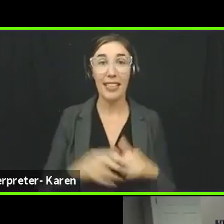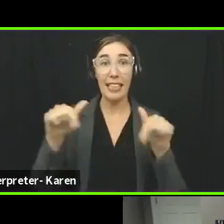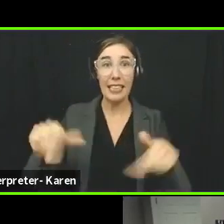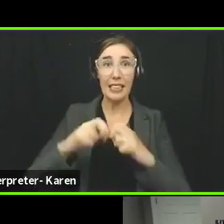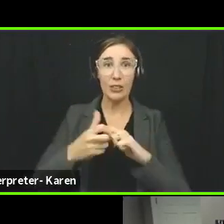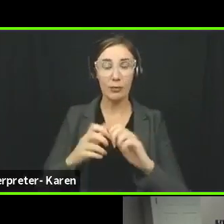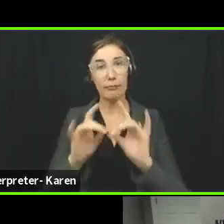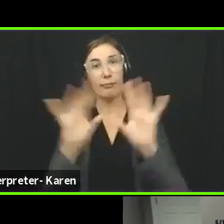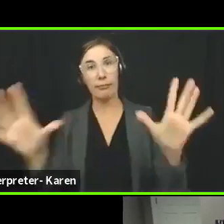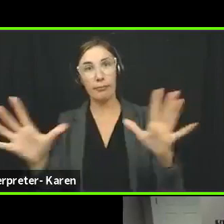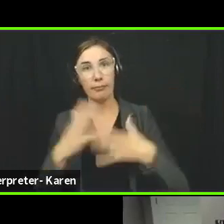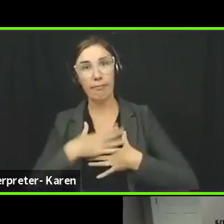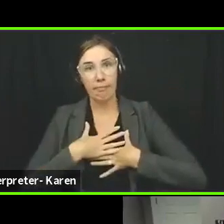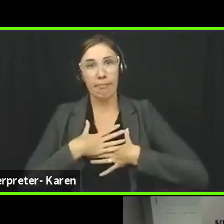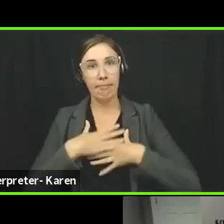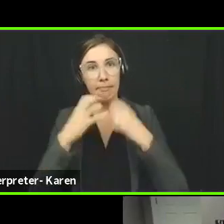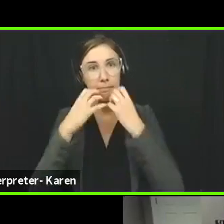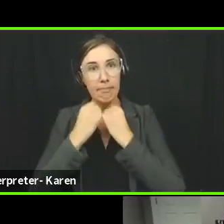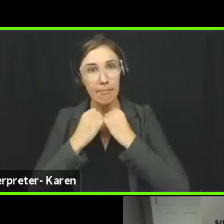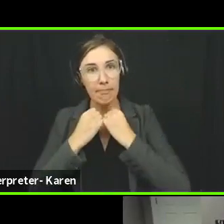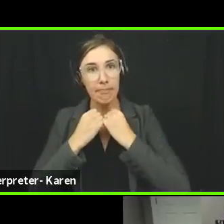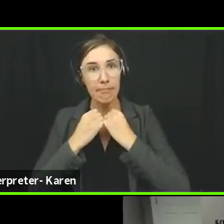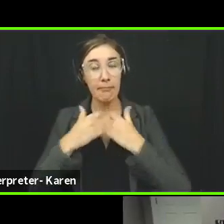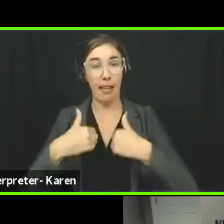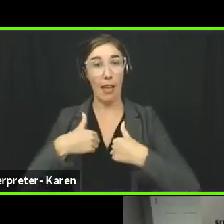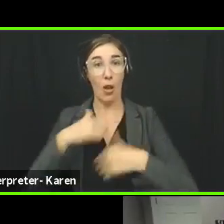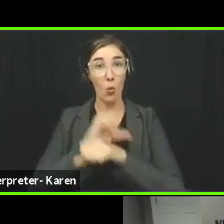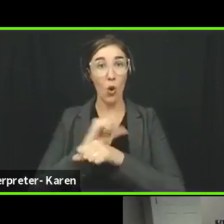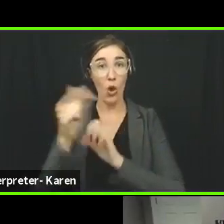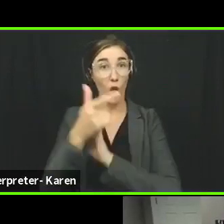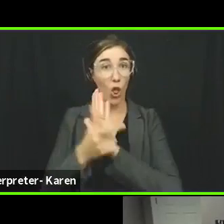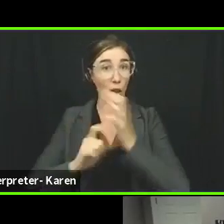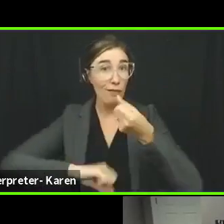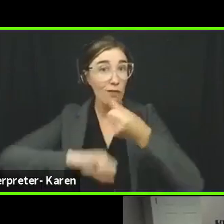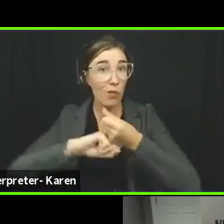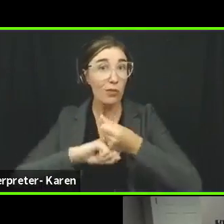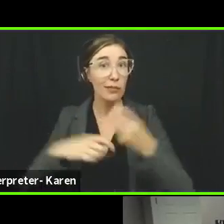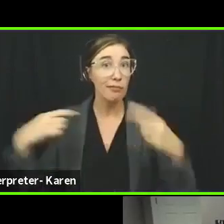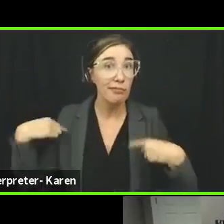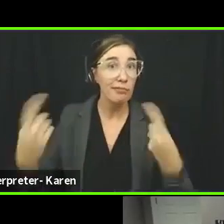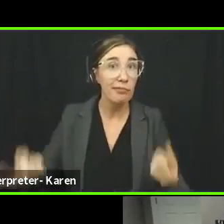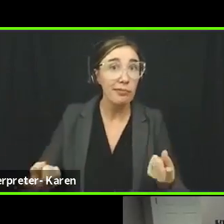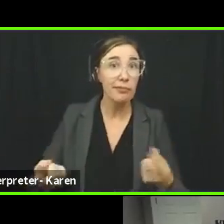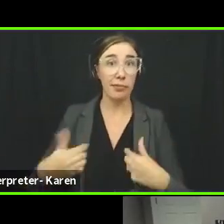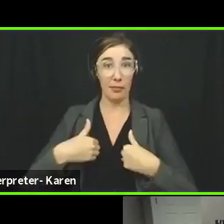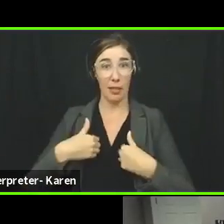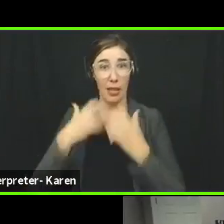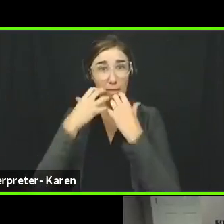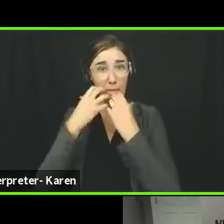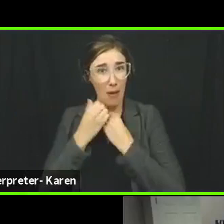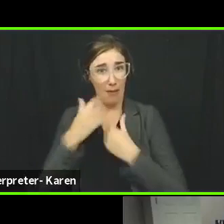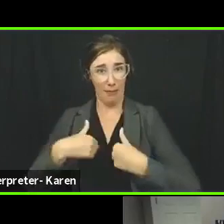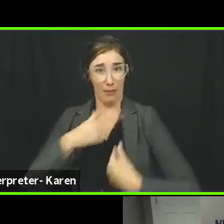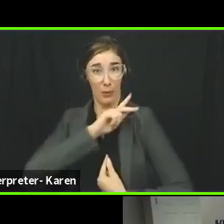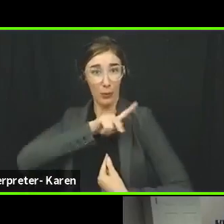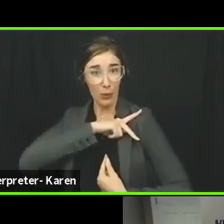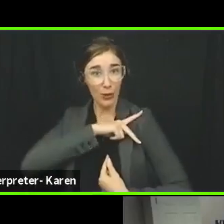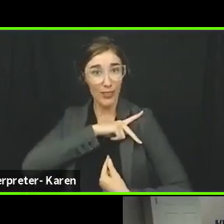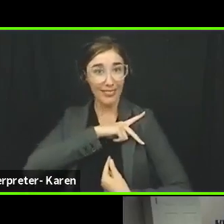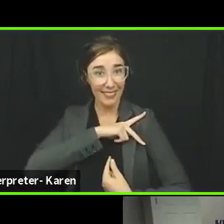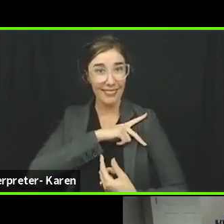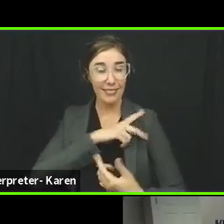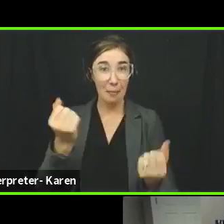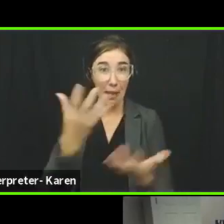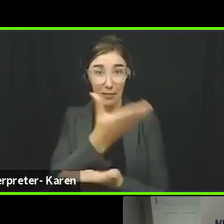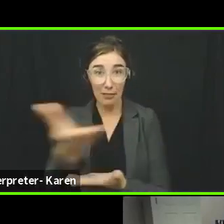as someone in law enforcement. It always has been. And it's important to me personally, like many of probably the people